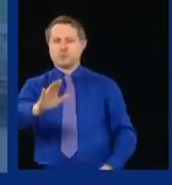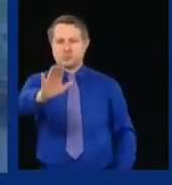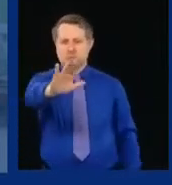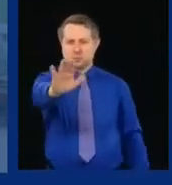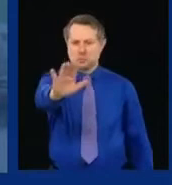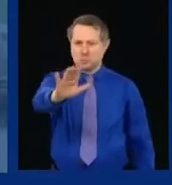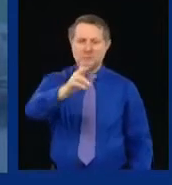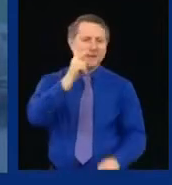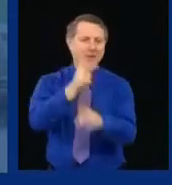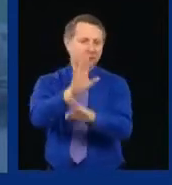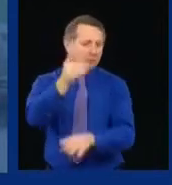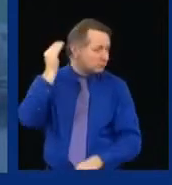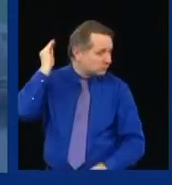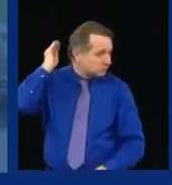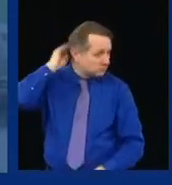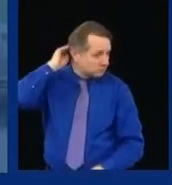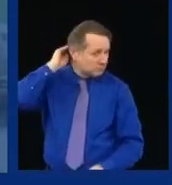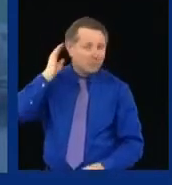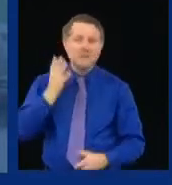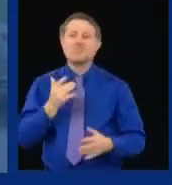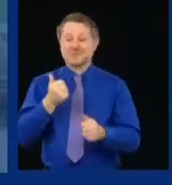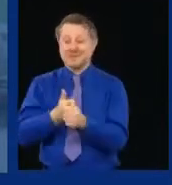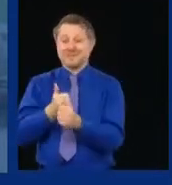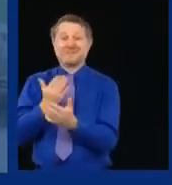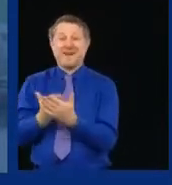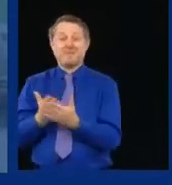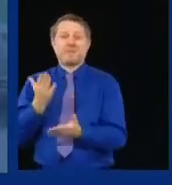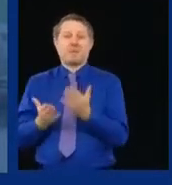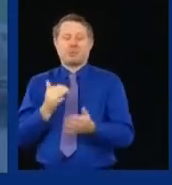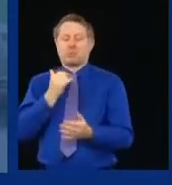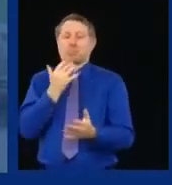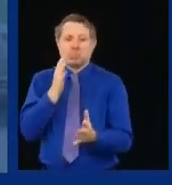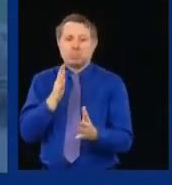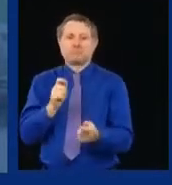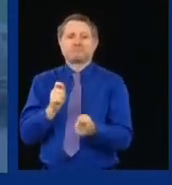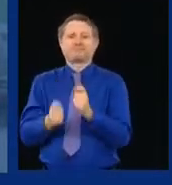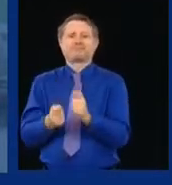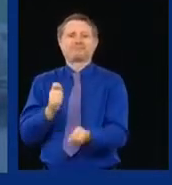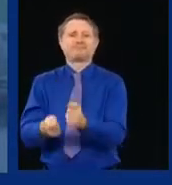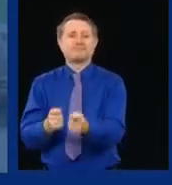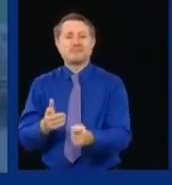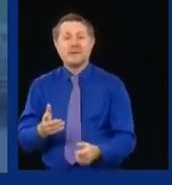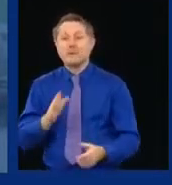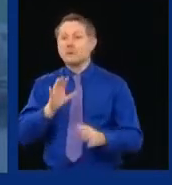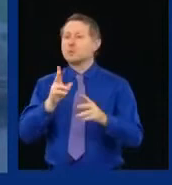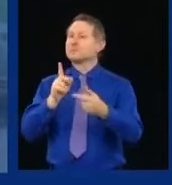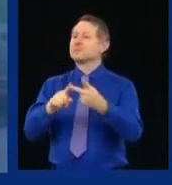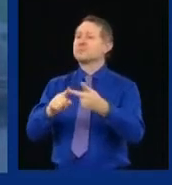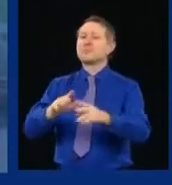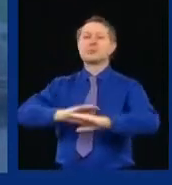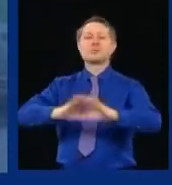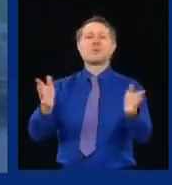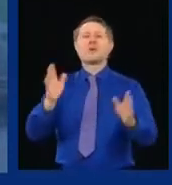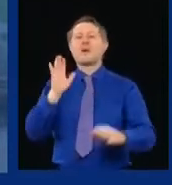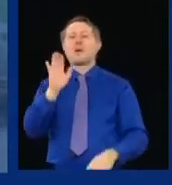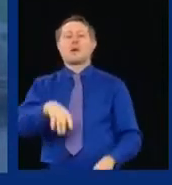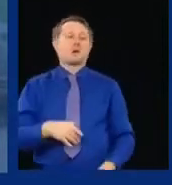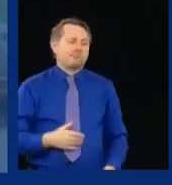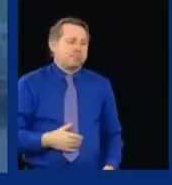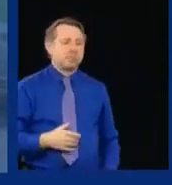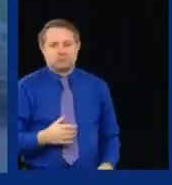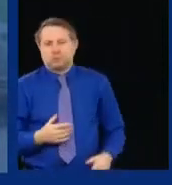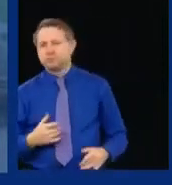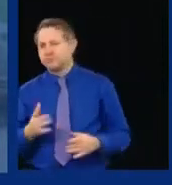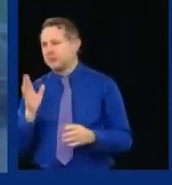is, do not underestimate this virus. It has beaten us